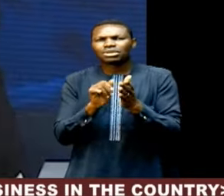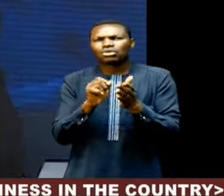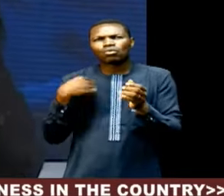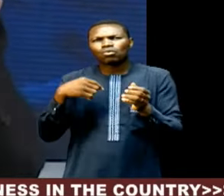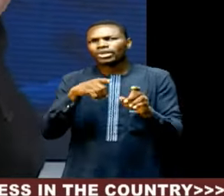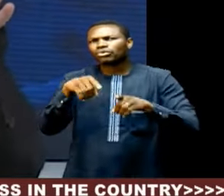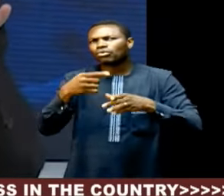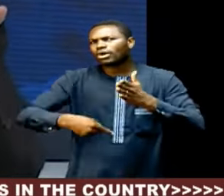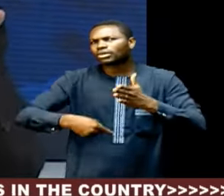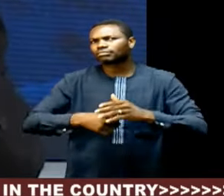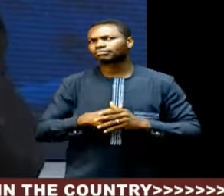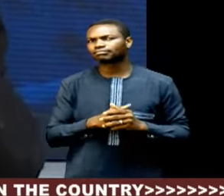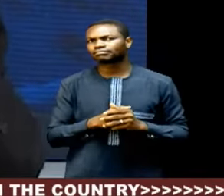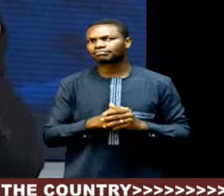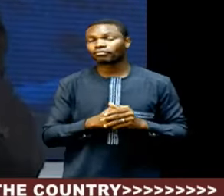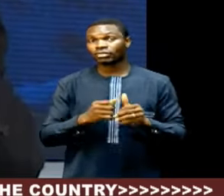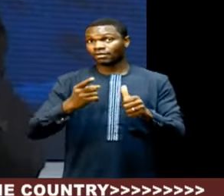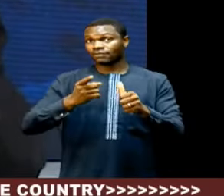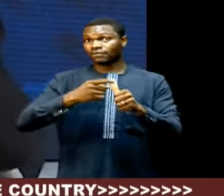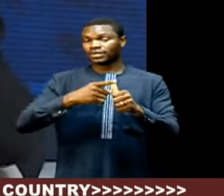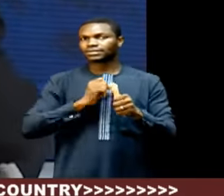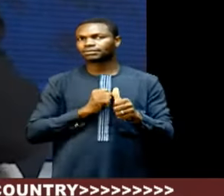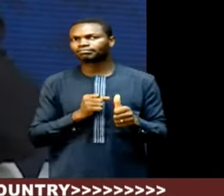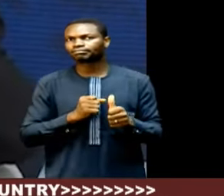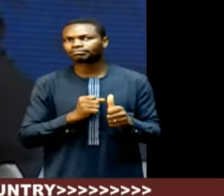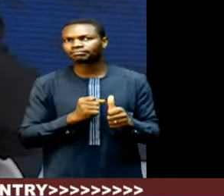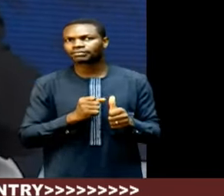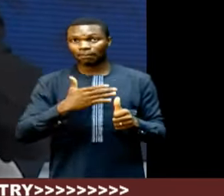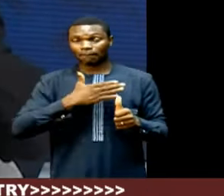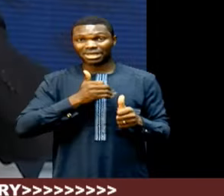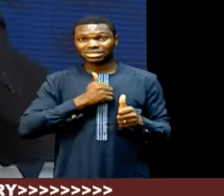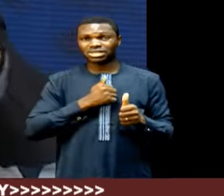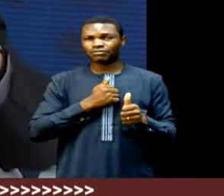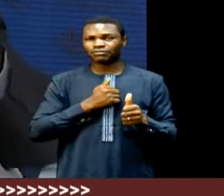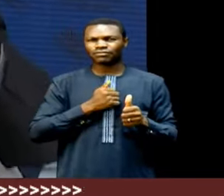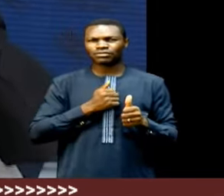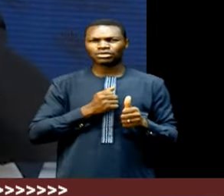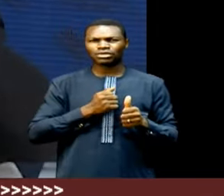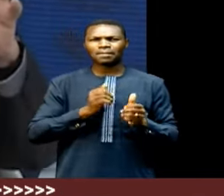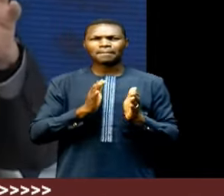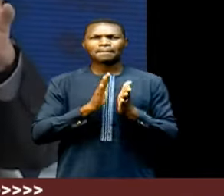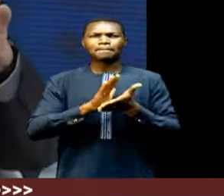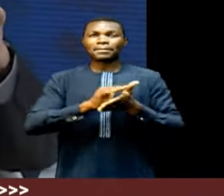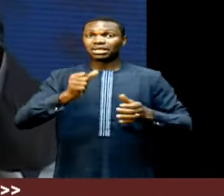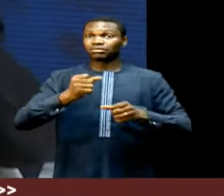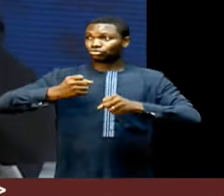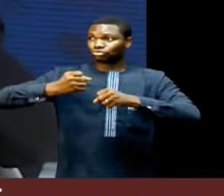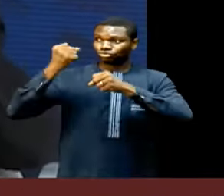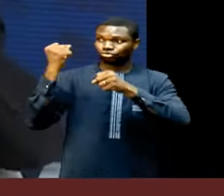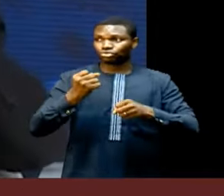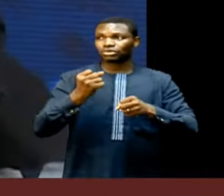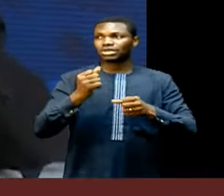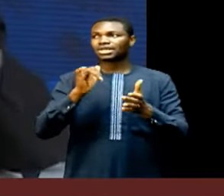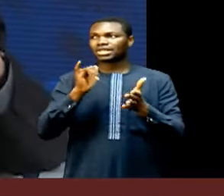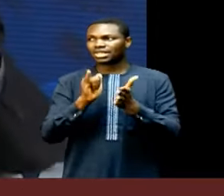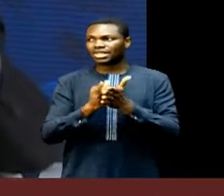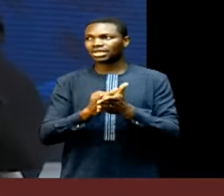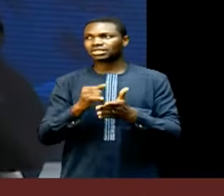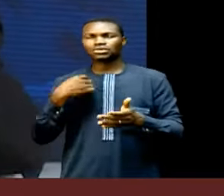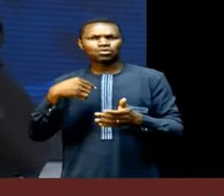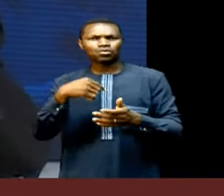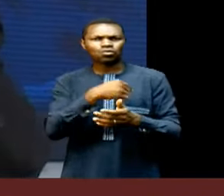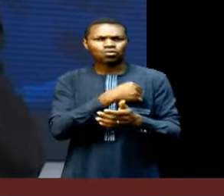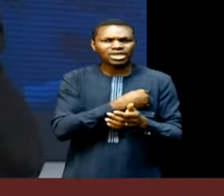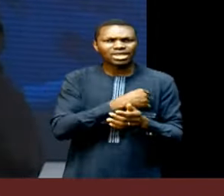do now? So first of all, I am a big fan of standards. We have to have standards